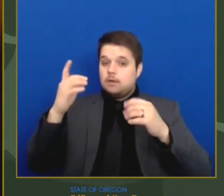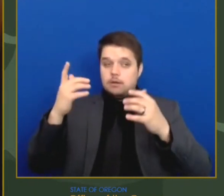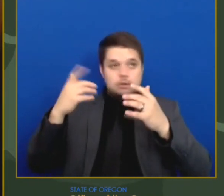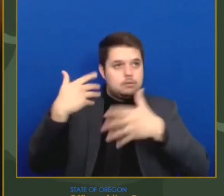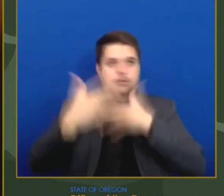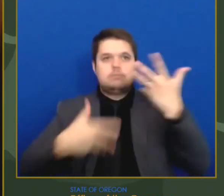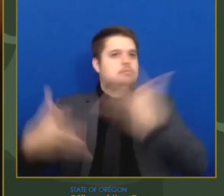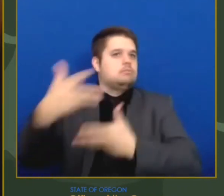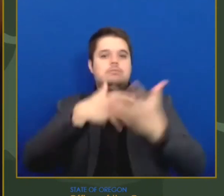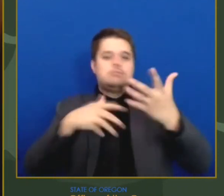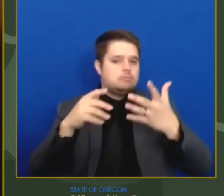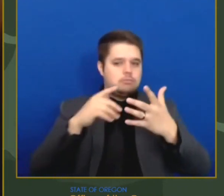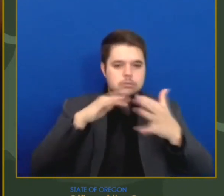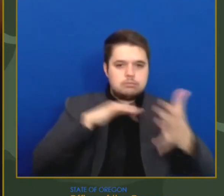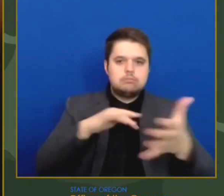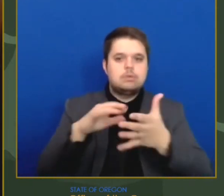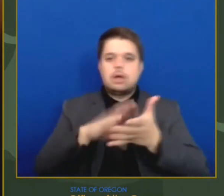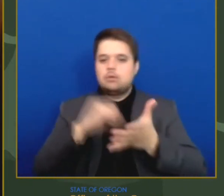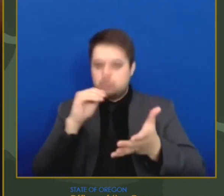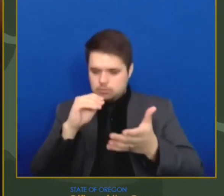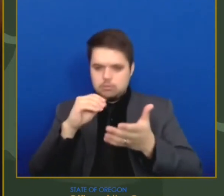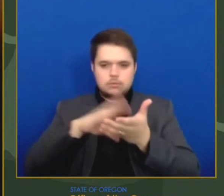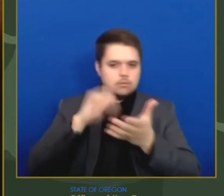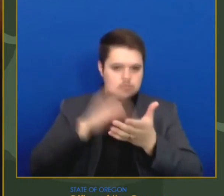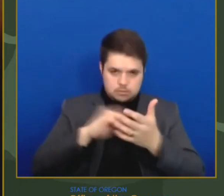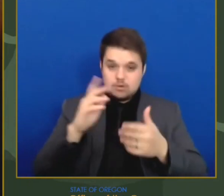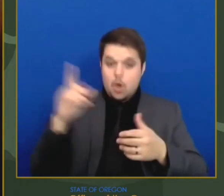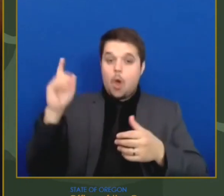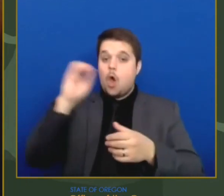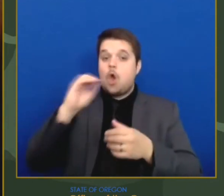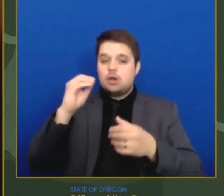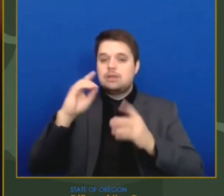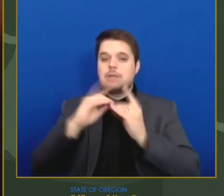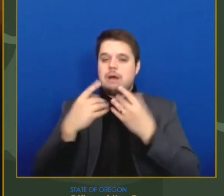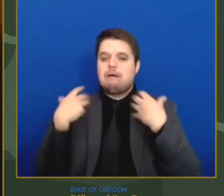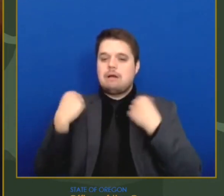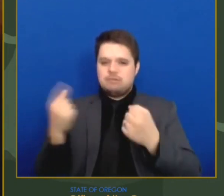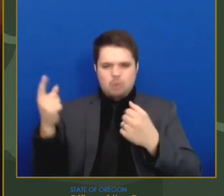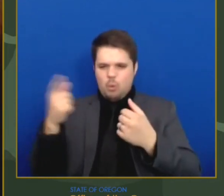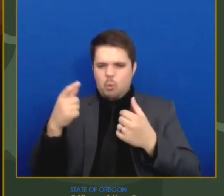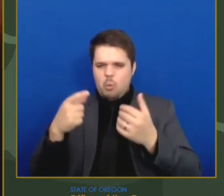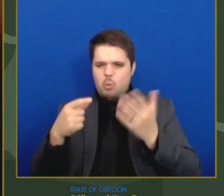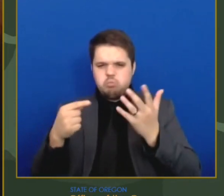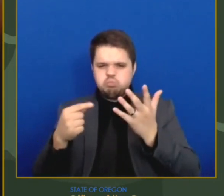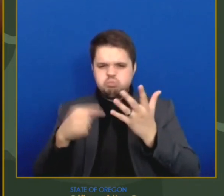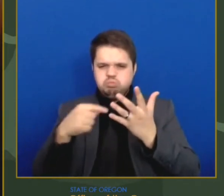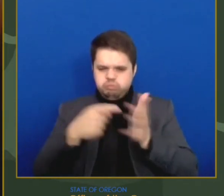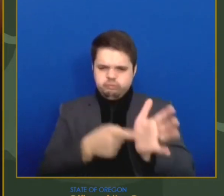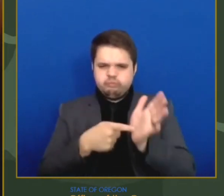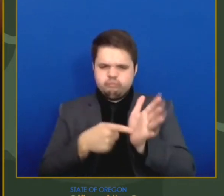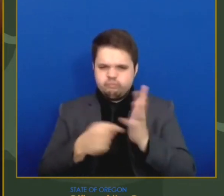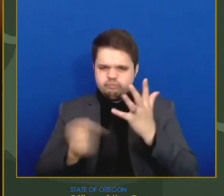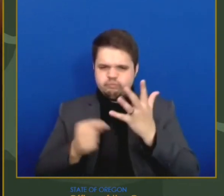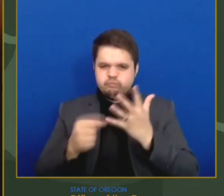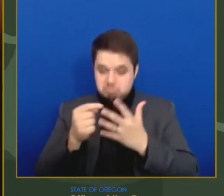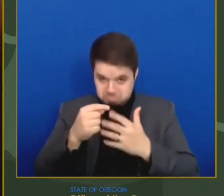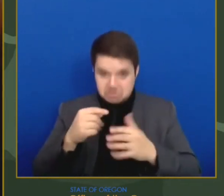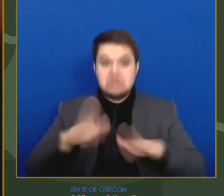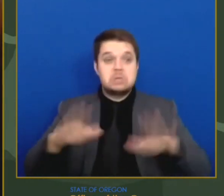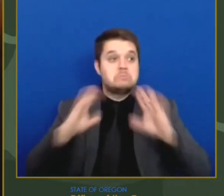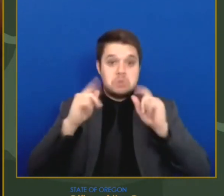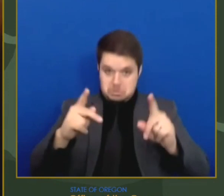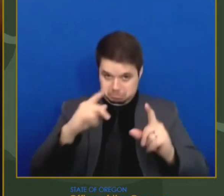a return to learning with lower risk. We can't lapse in our resolve to reverse the progress that we're making.